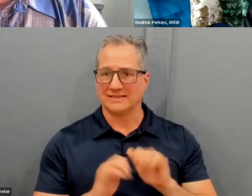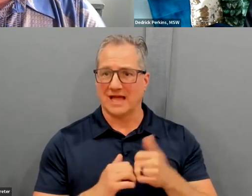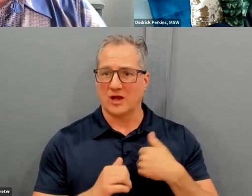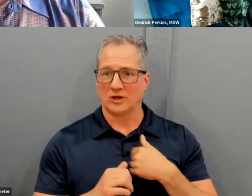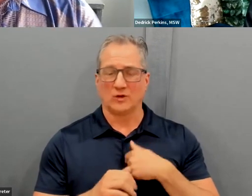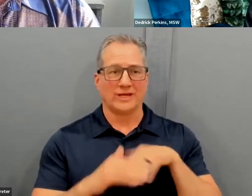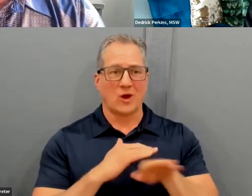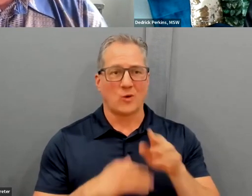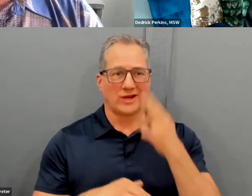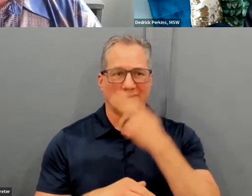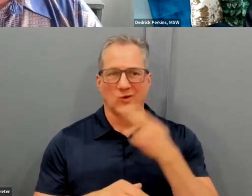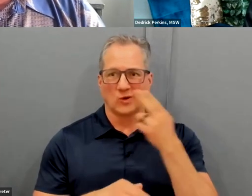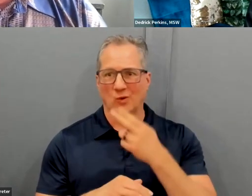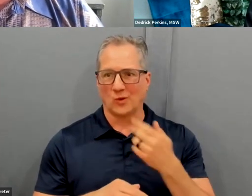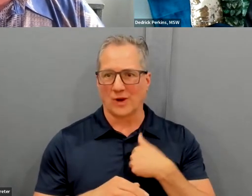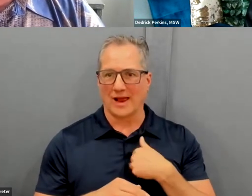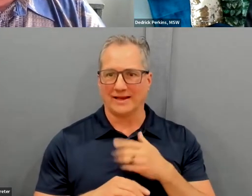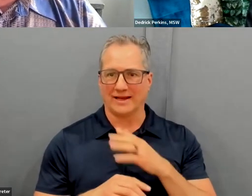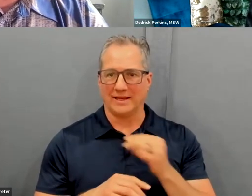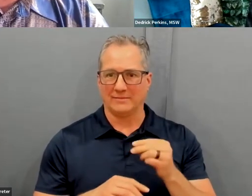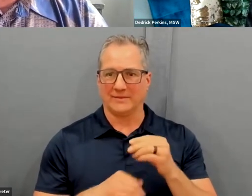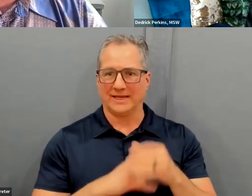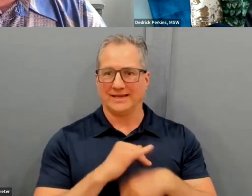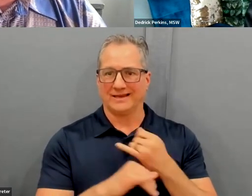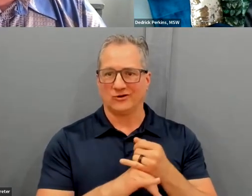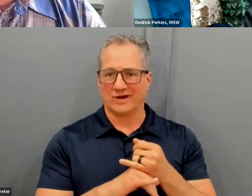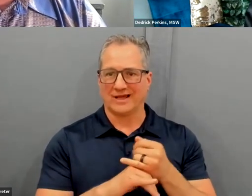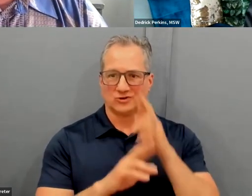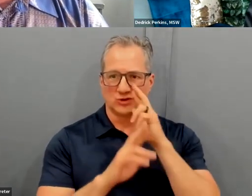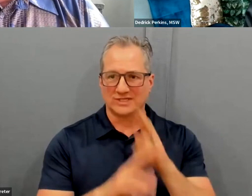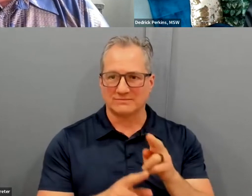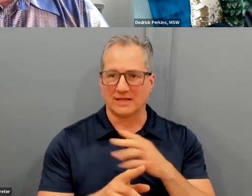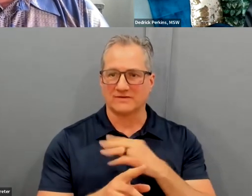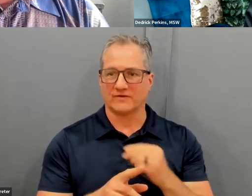What else can we share with our students as we prepare for the conference?